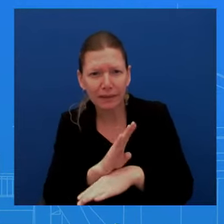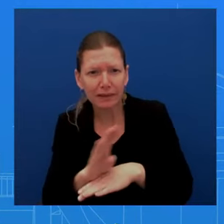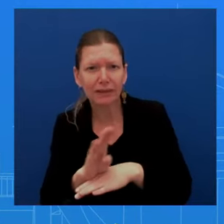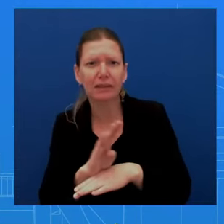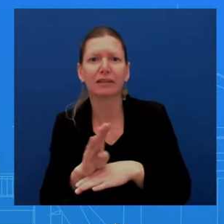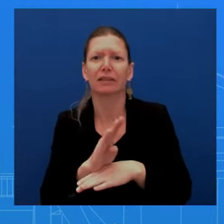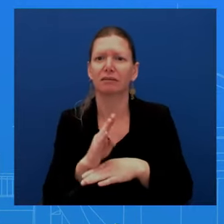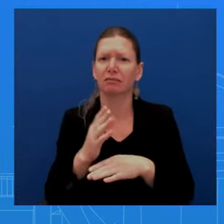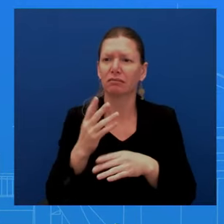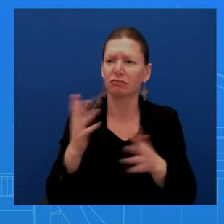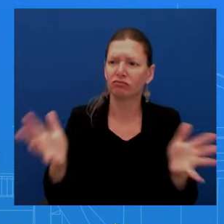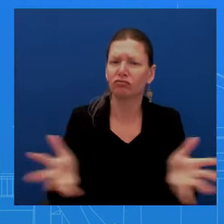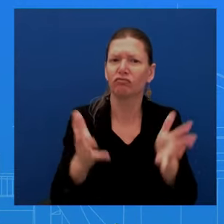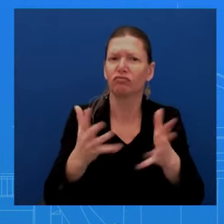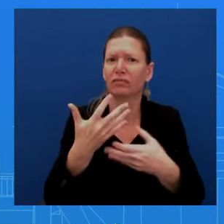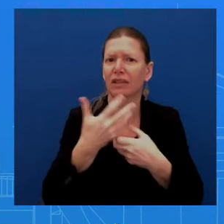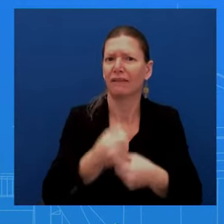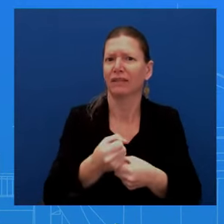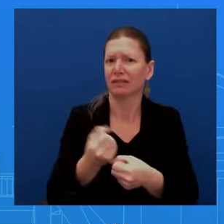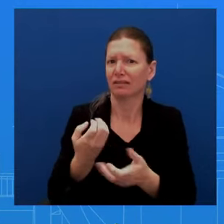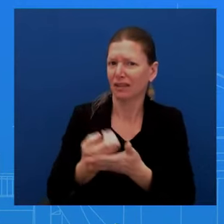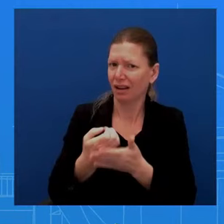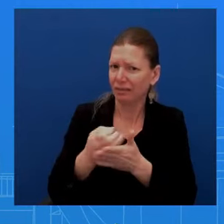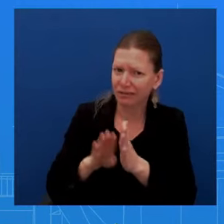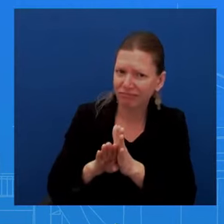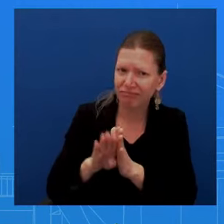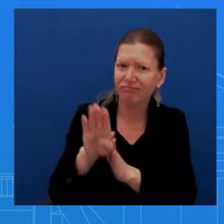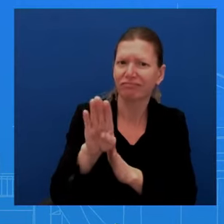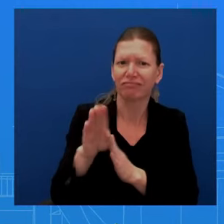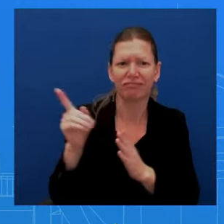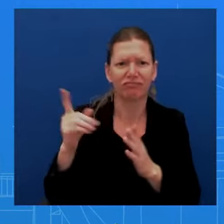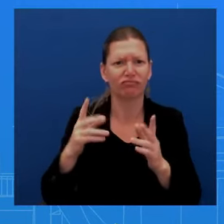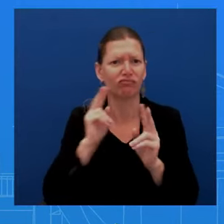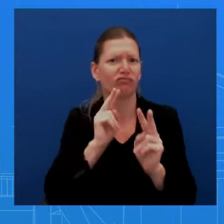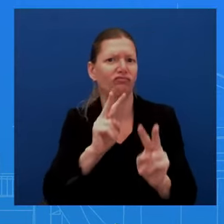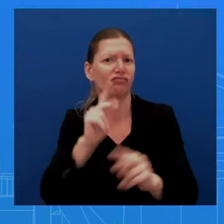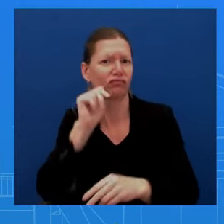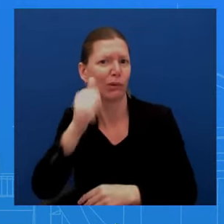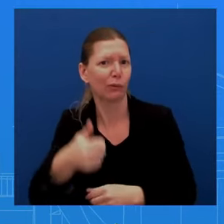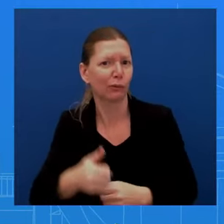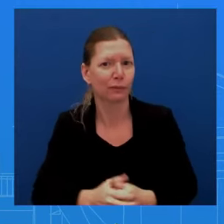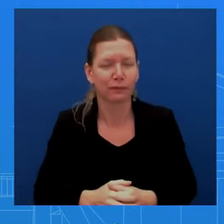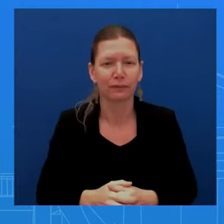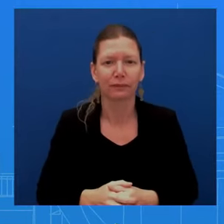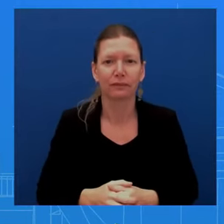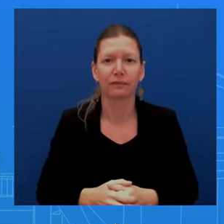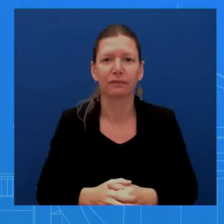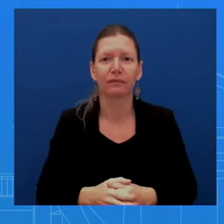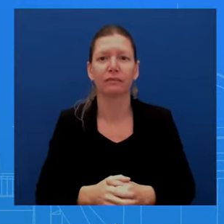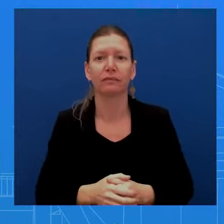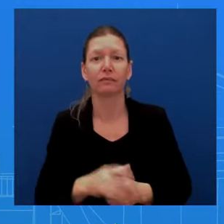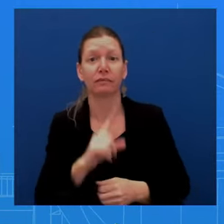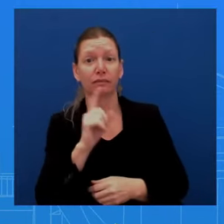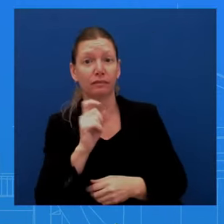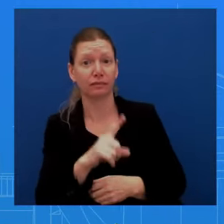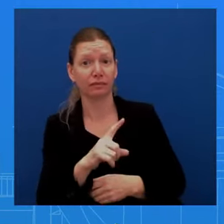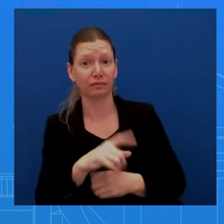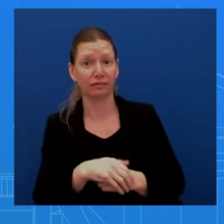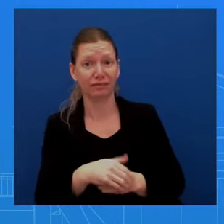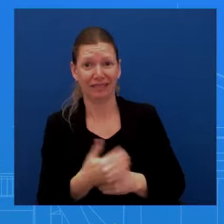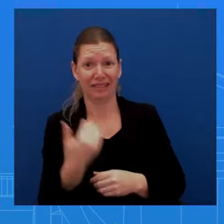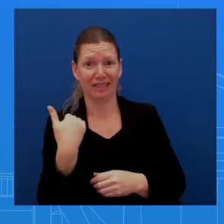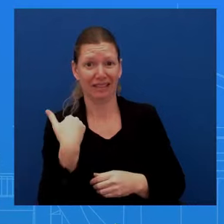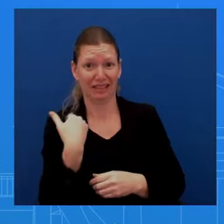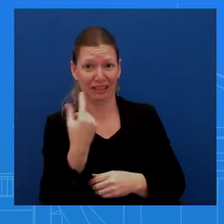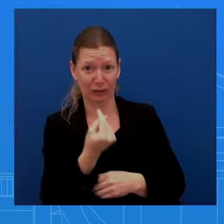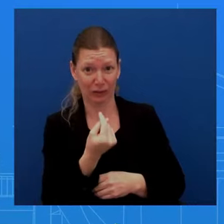and talking again directly to the American people. So he did a three-day swing, but for the last three days, Tuesday, Wednesday, Thursday, none of his constituents